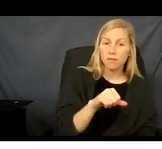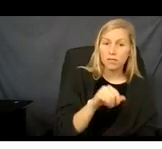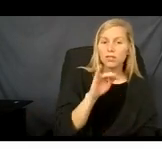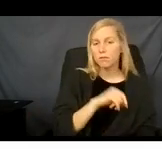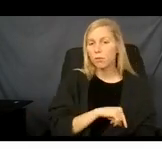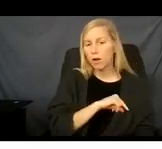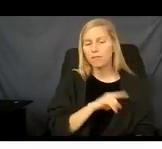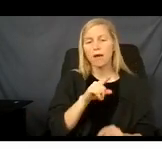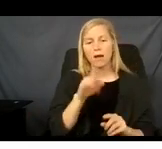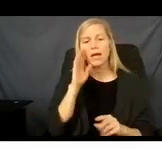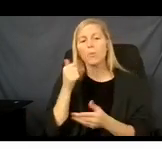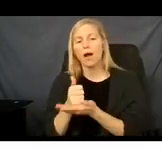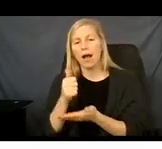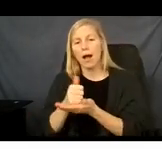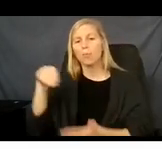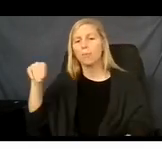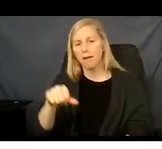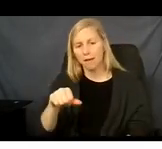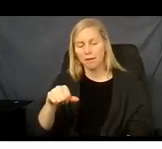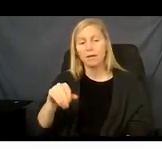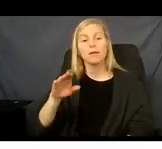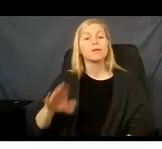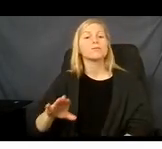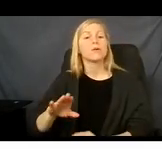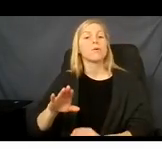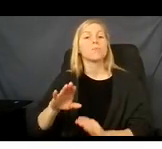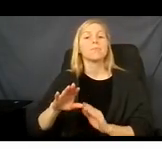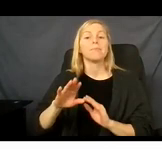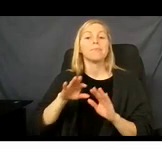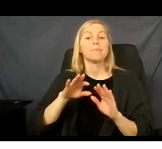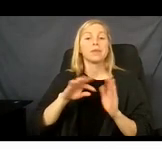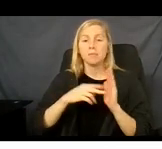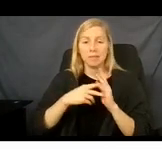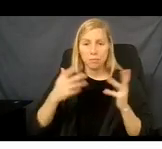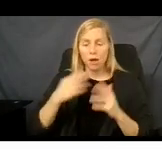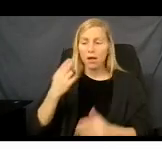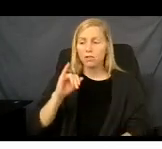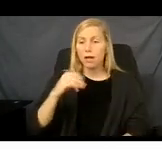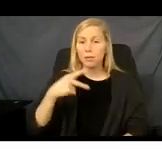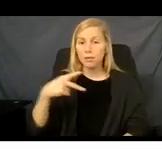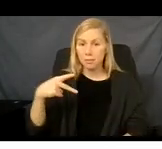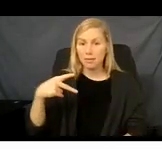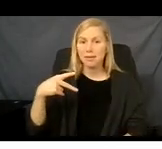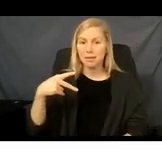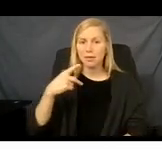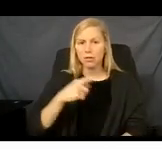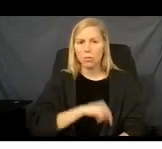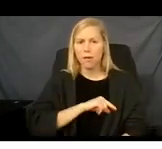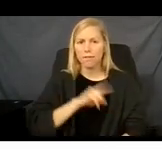when you are enrolled in the HIPP due to the fact that you qualify for Medicaid,